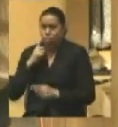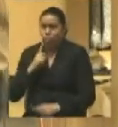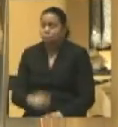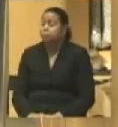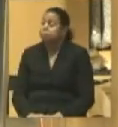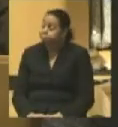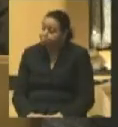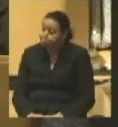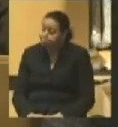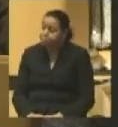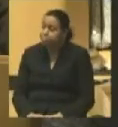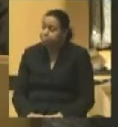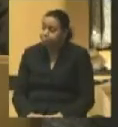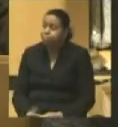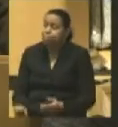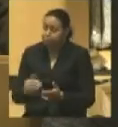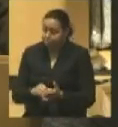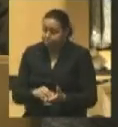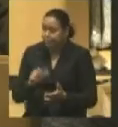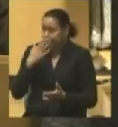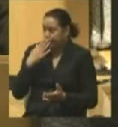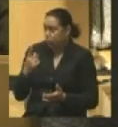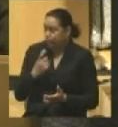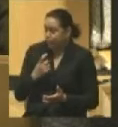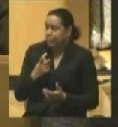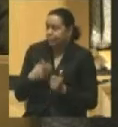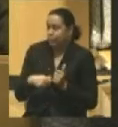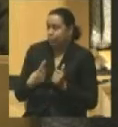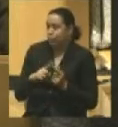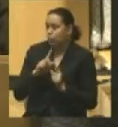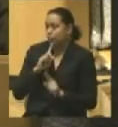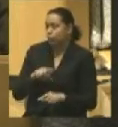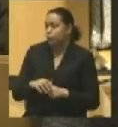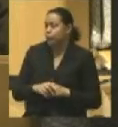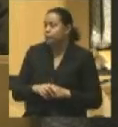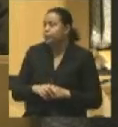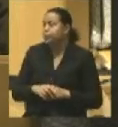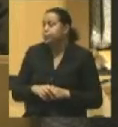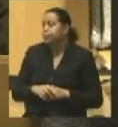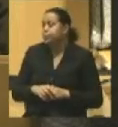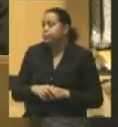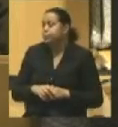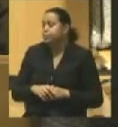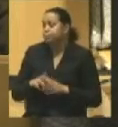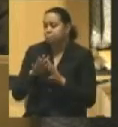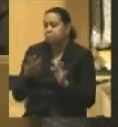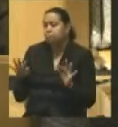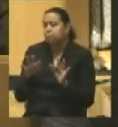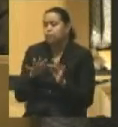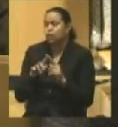Yeah, that's, uh, again, another, uh, good question and a difficult one to answer. Uh, it is important to